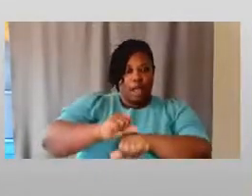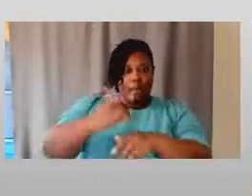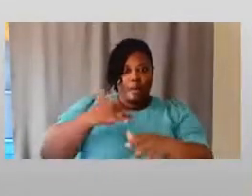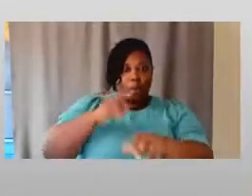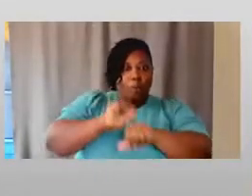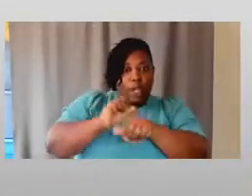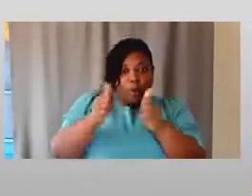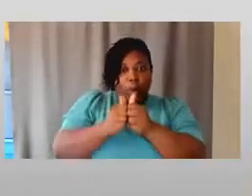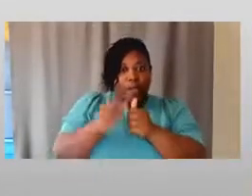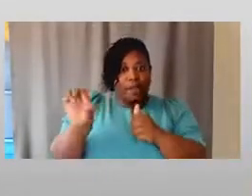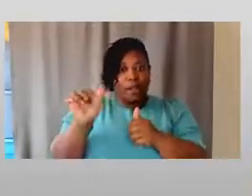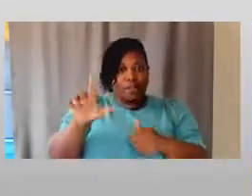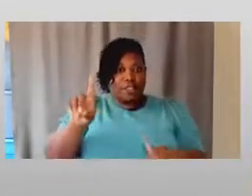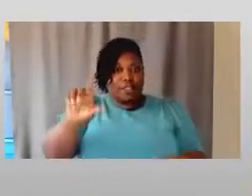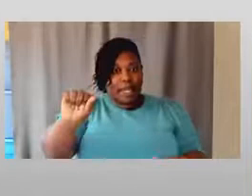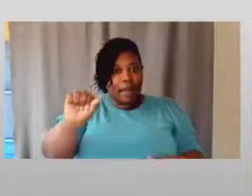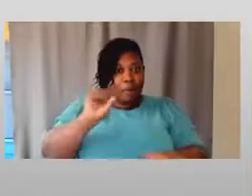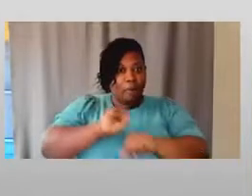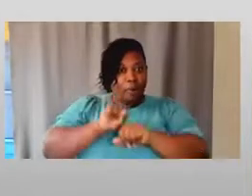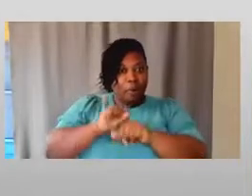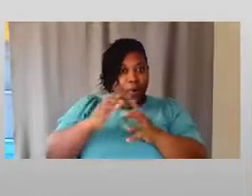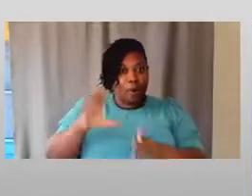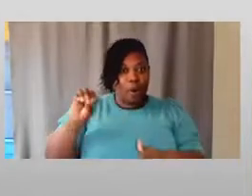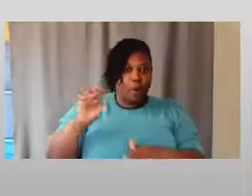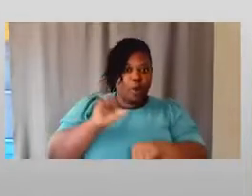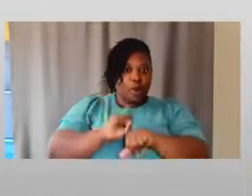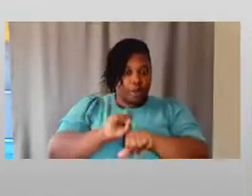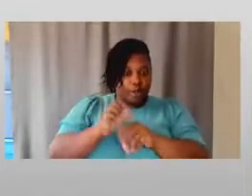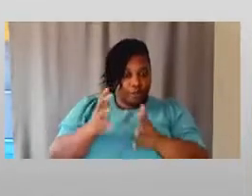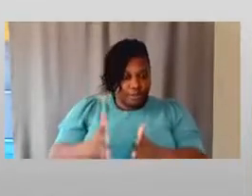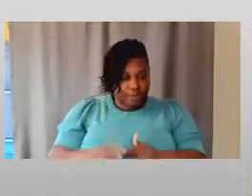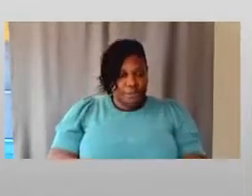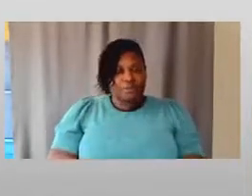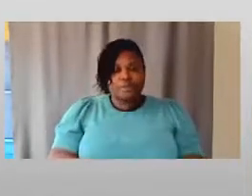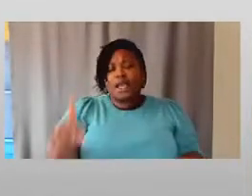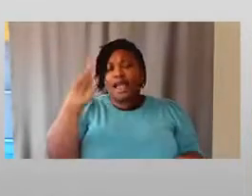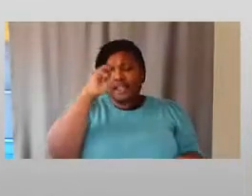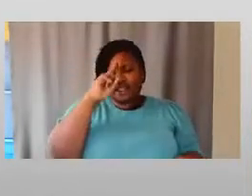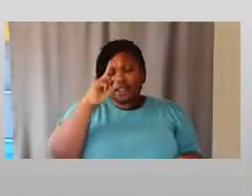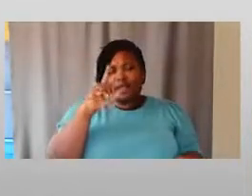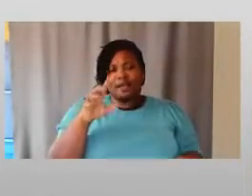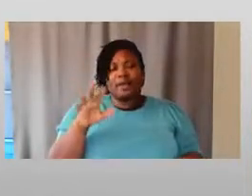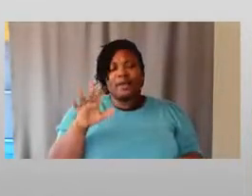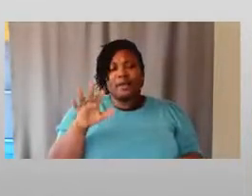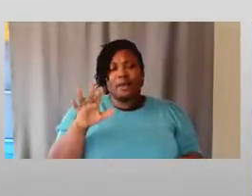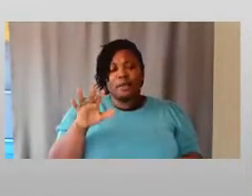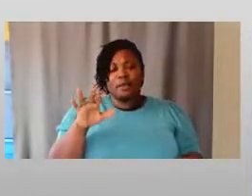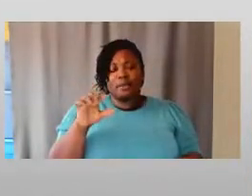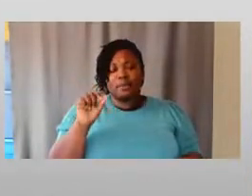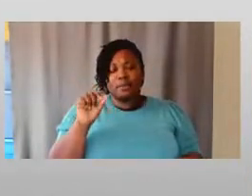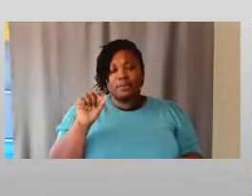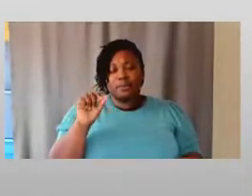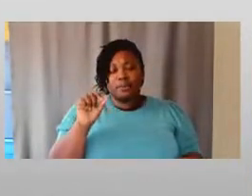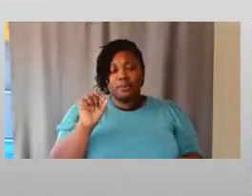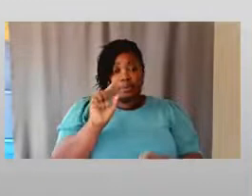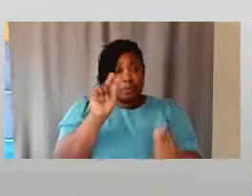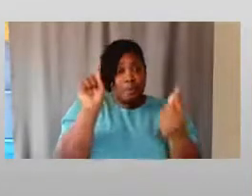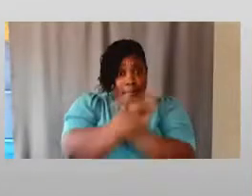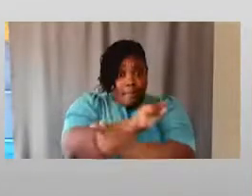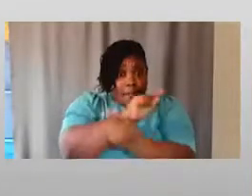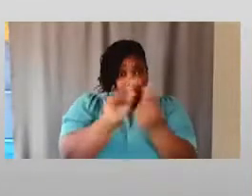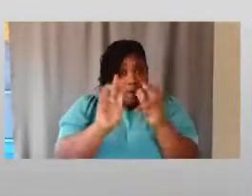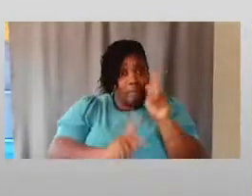with another disabled co-worker. And so, I think that, you know, meeting people, having